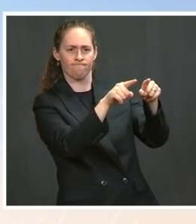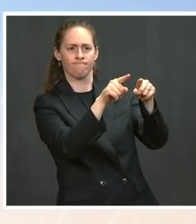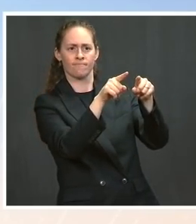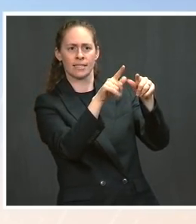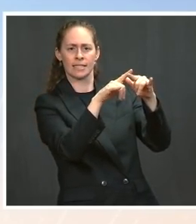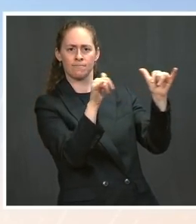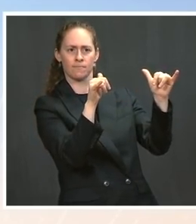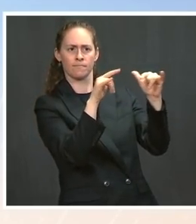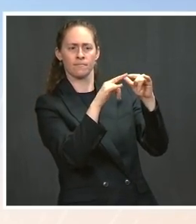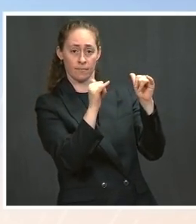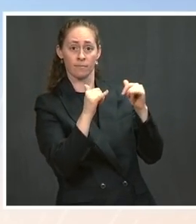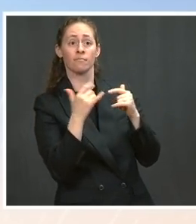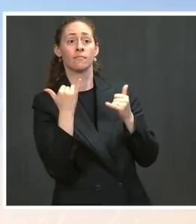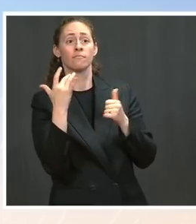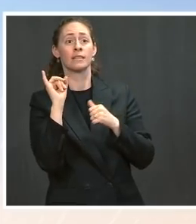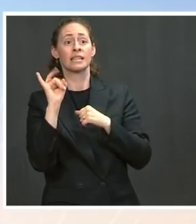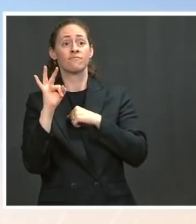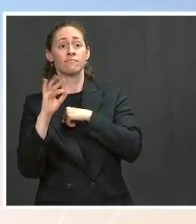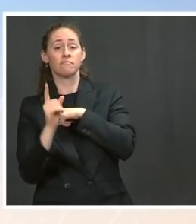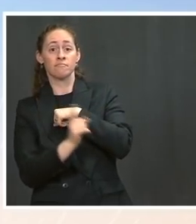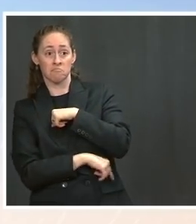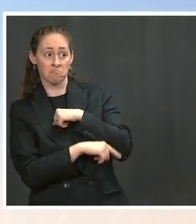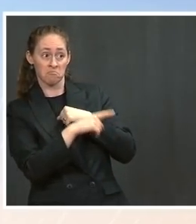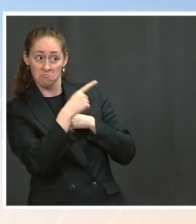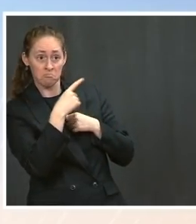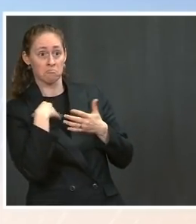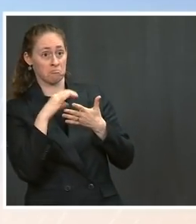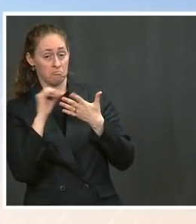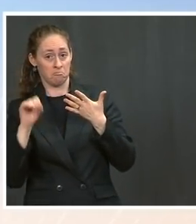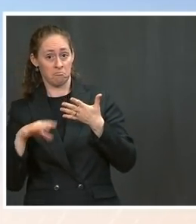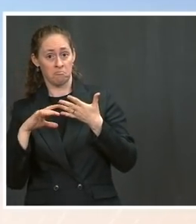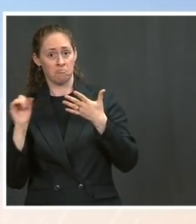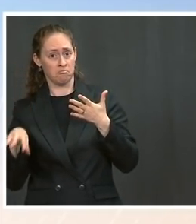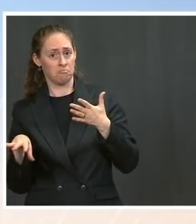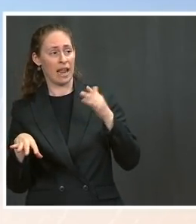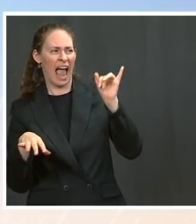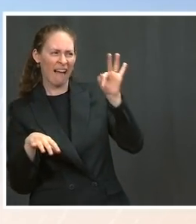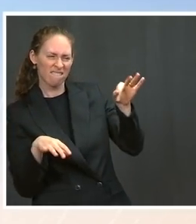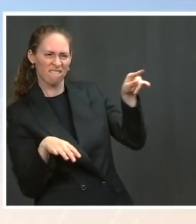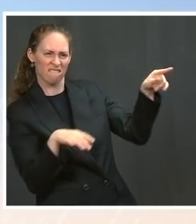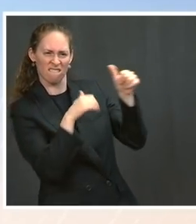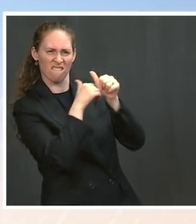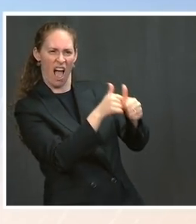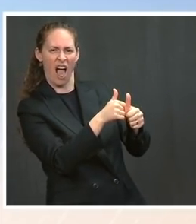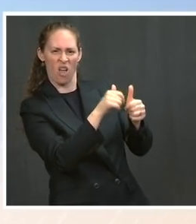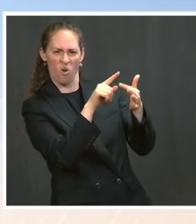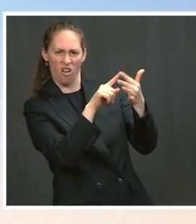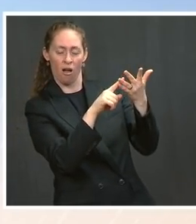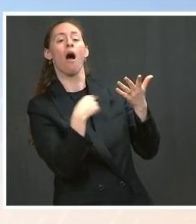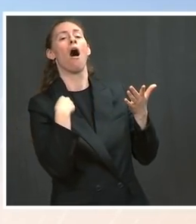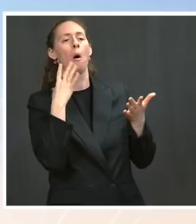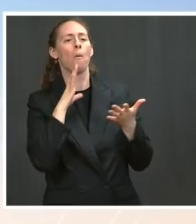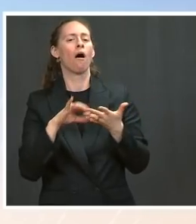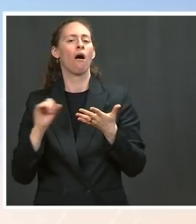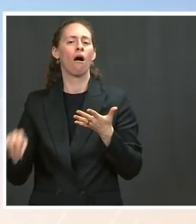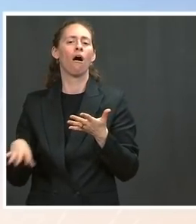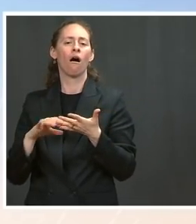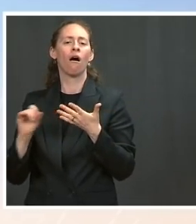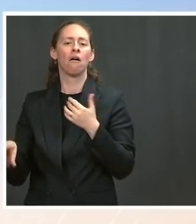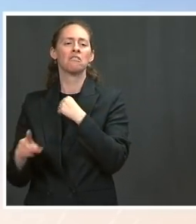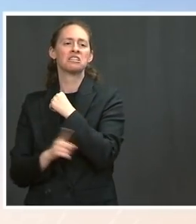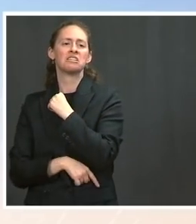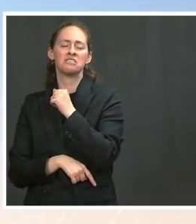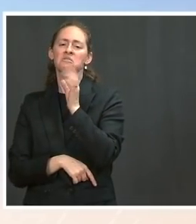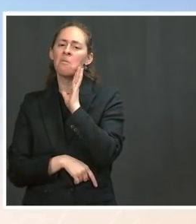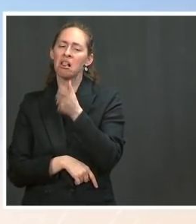compliance only if Iran were prepared to return its nuclear program to its JCPOA status. So that is our view,